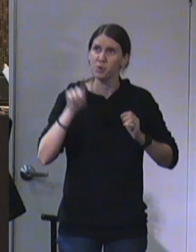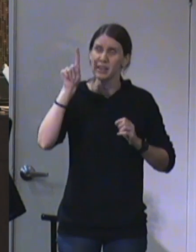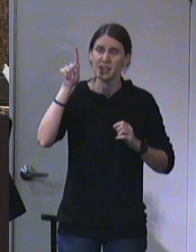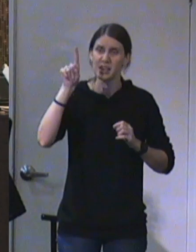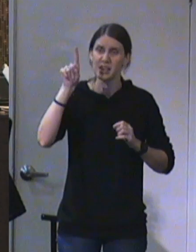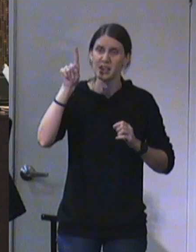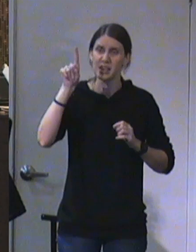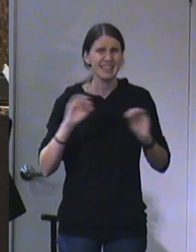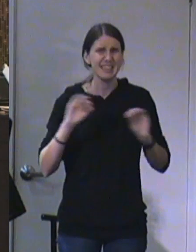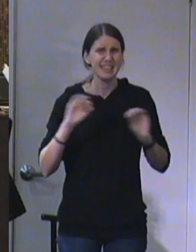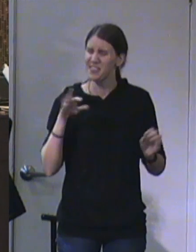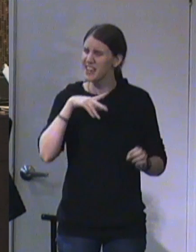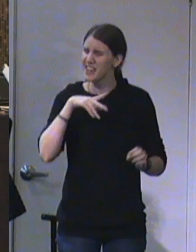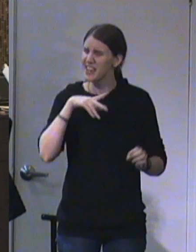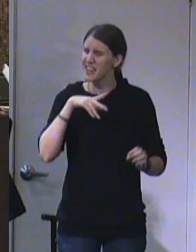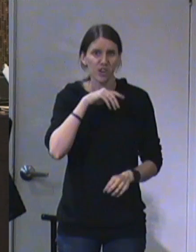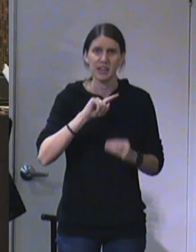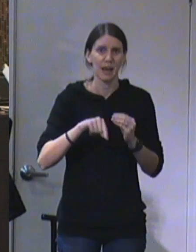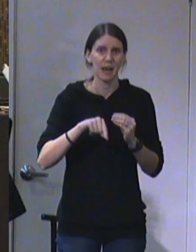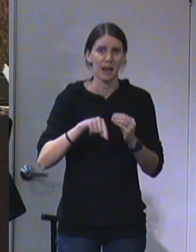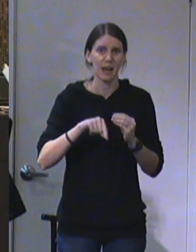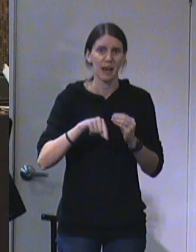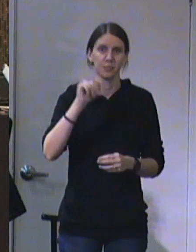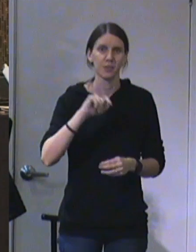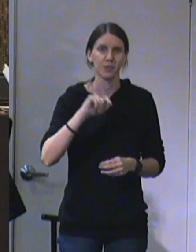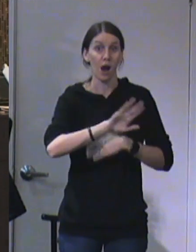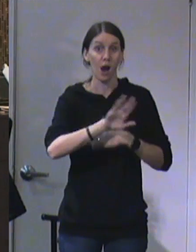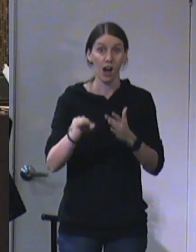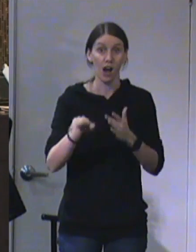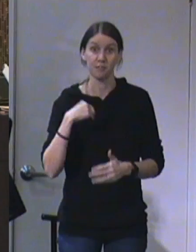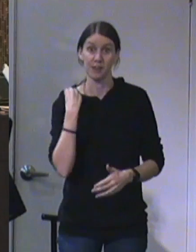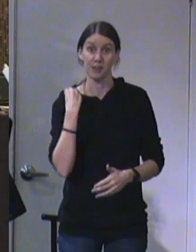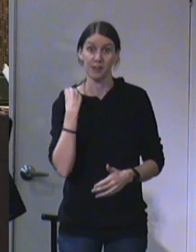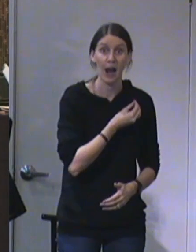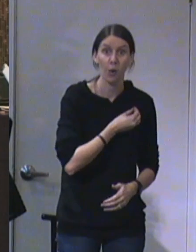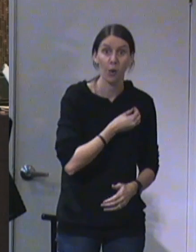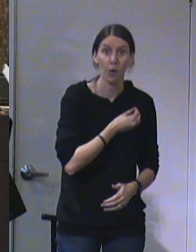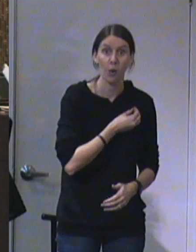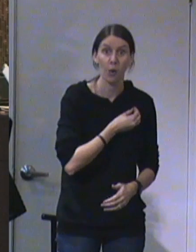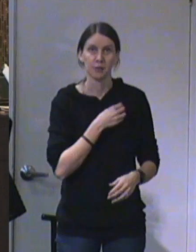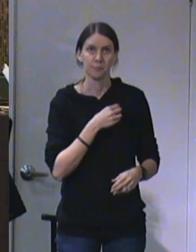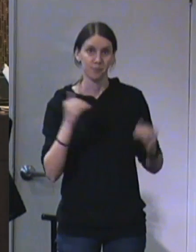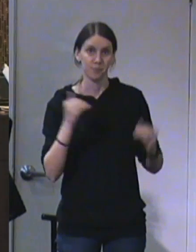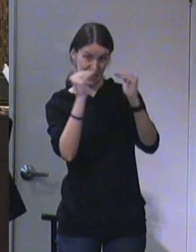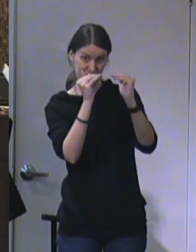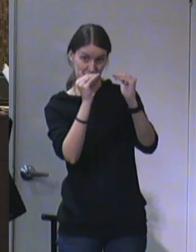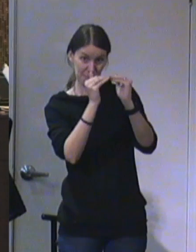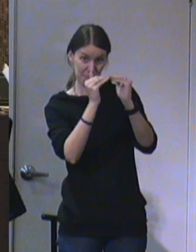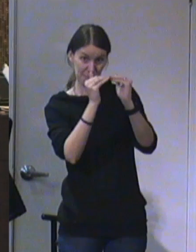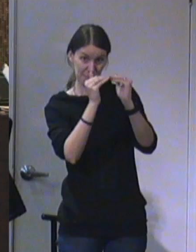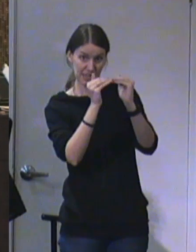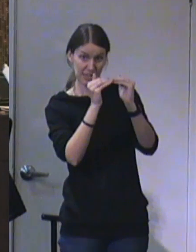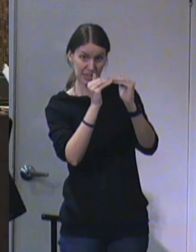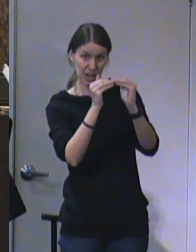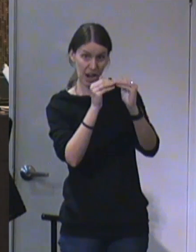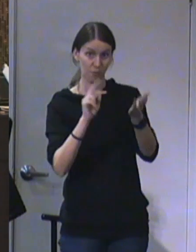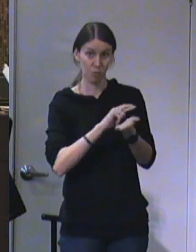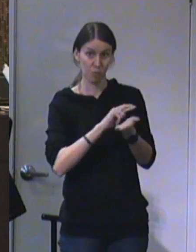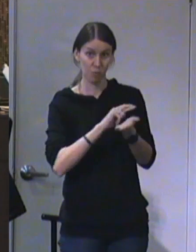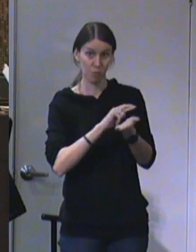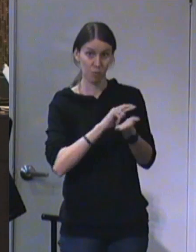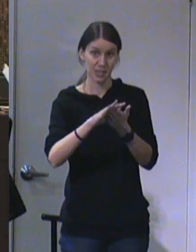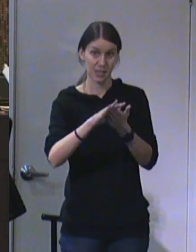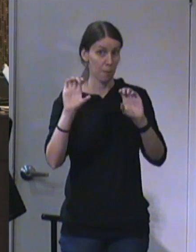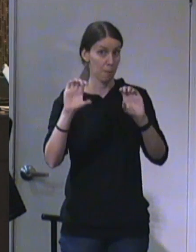nothing impure about Him. All of our identification of righteousness comes from looking at God